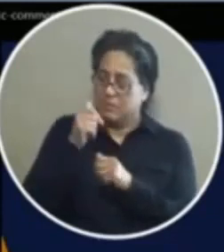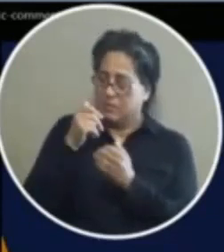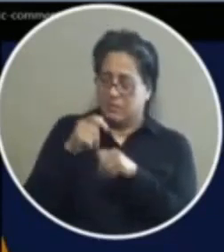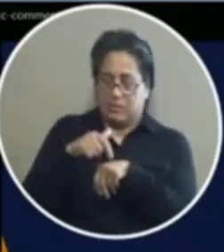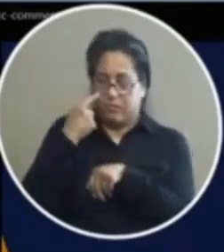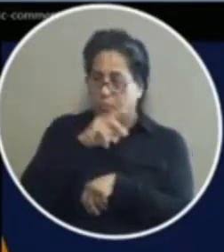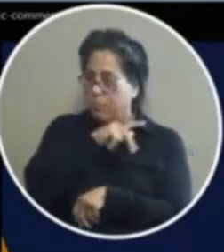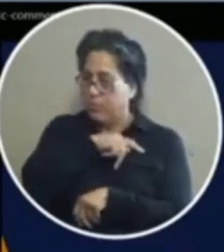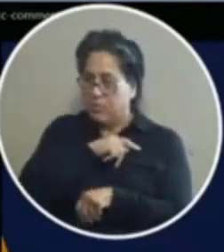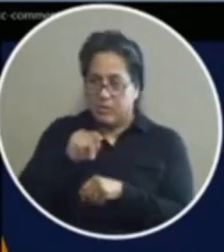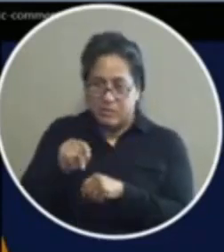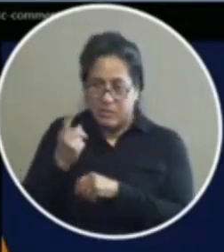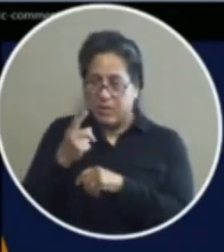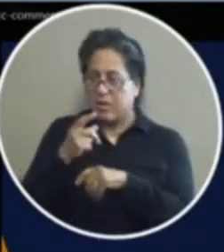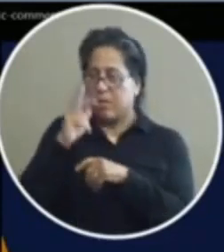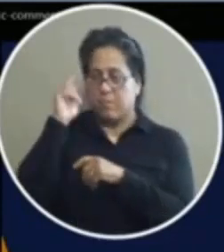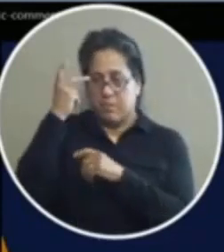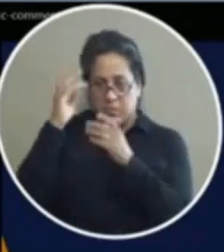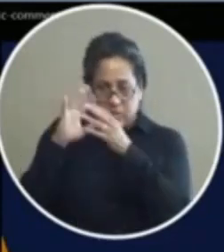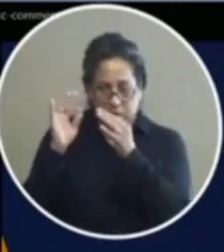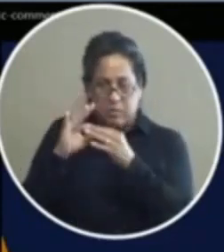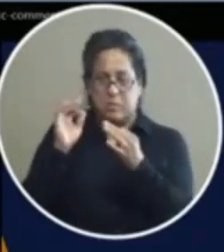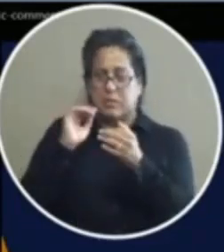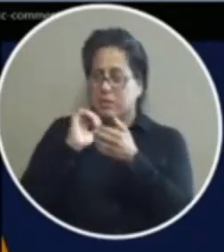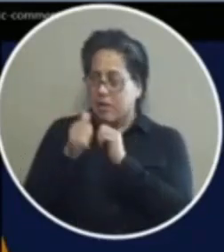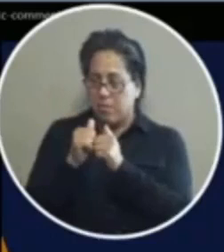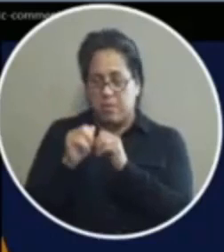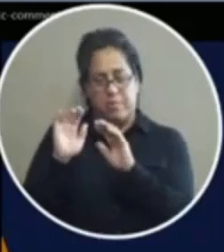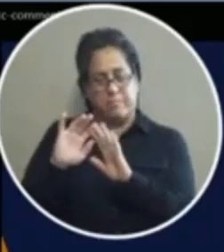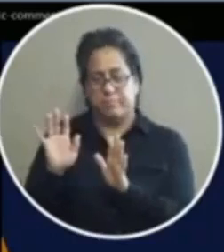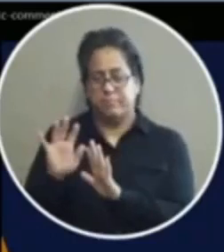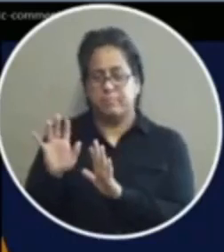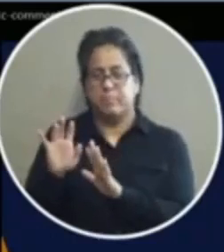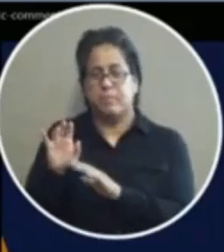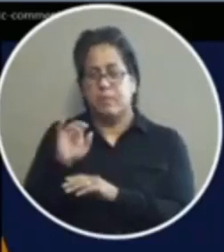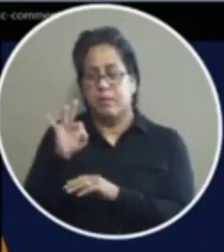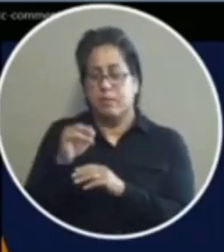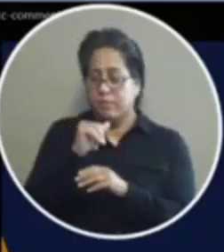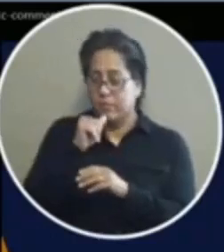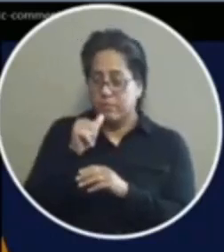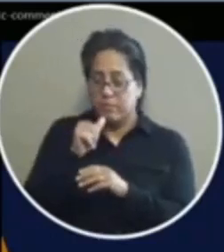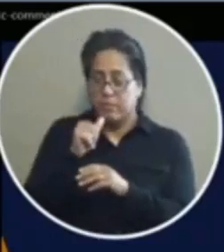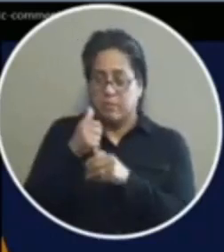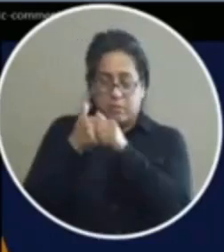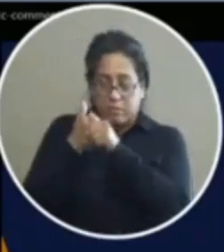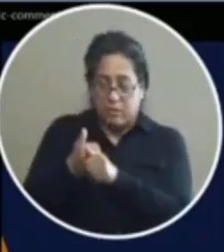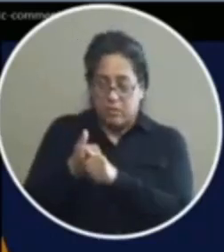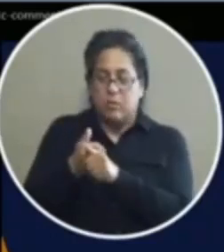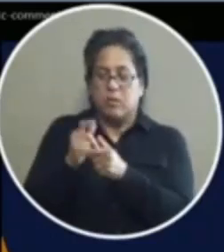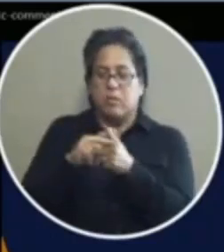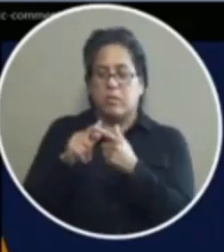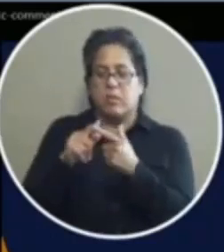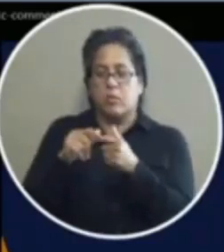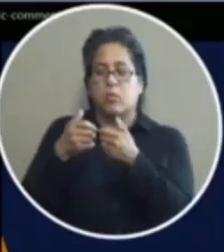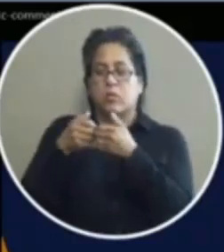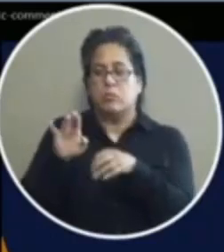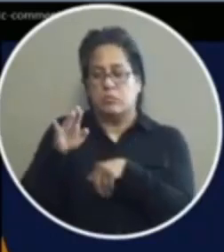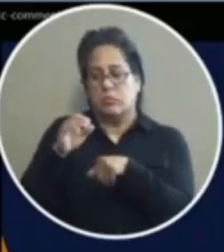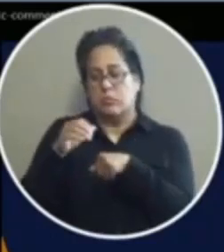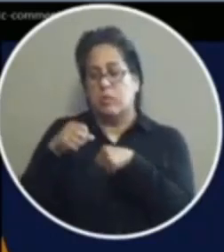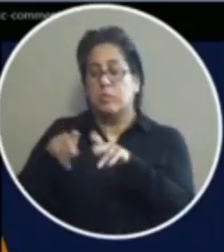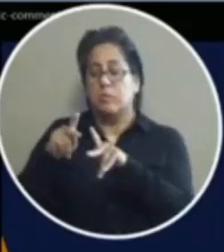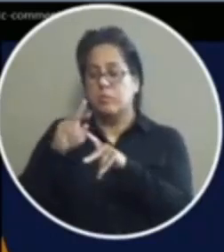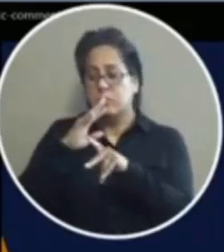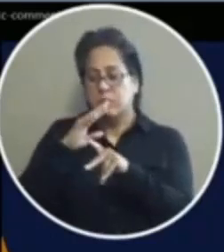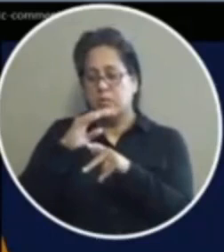personal attacks political statements or campaigning if you fail to follow the guidelines you will forfeit your turn to speak and we will move on to the next